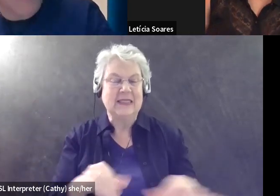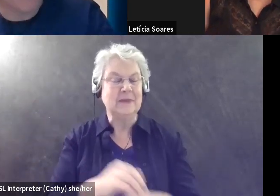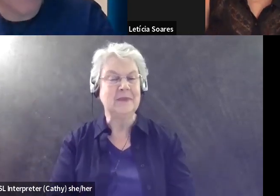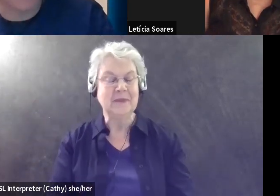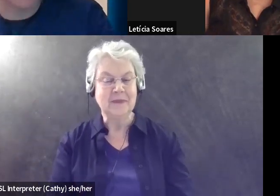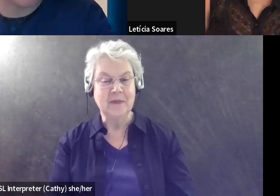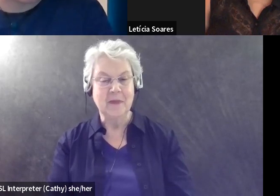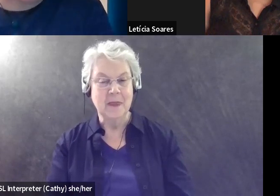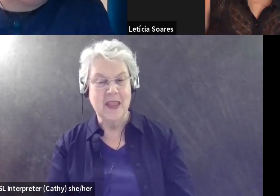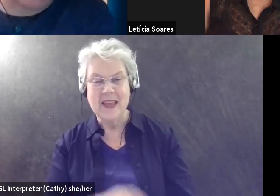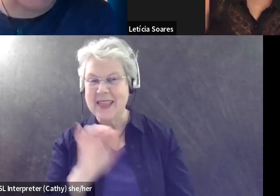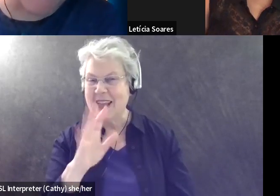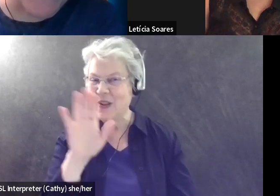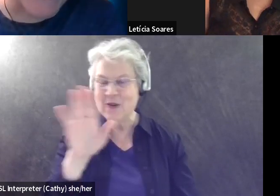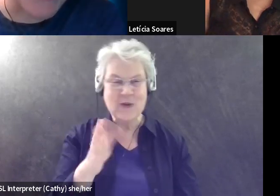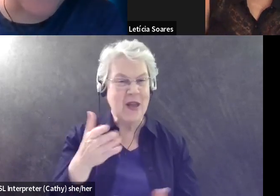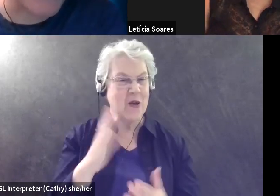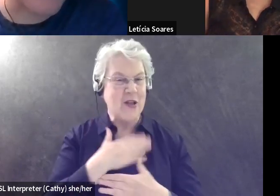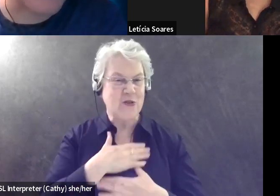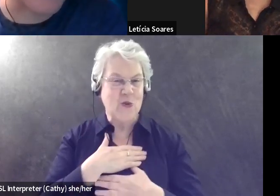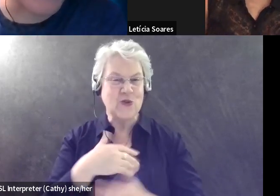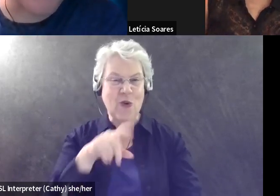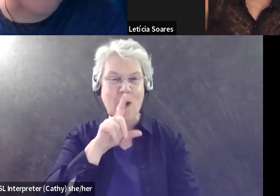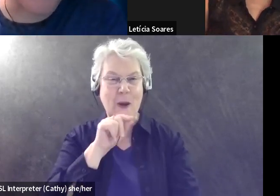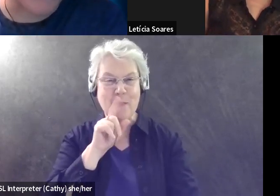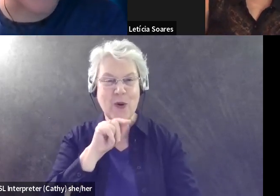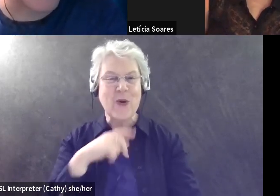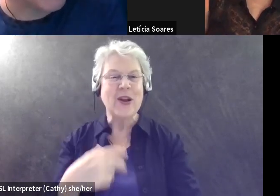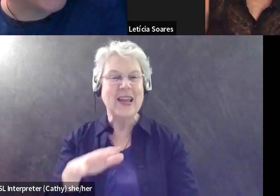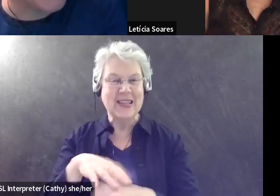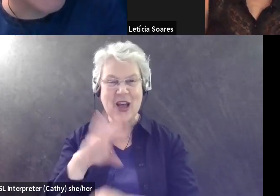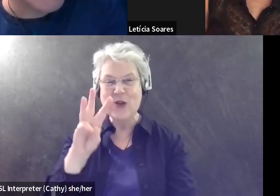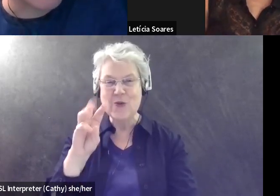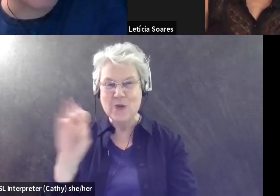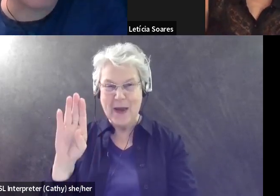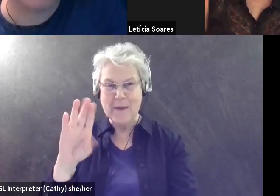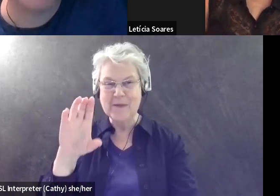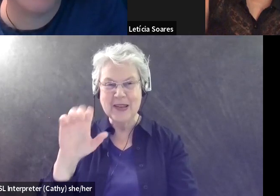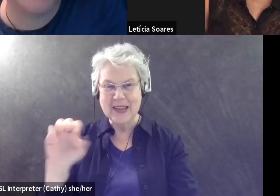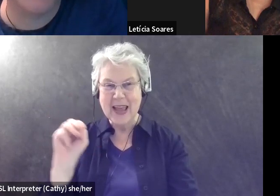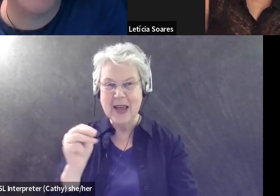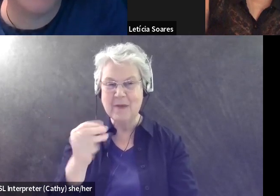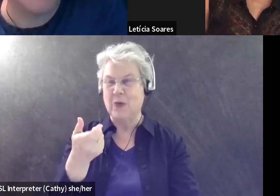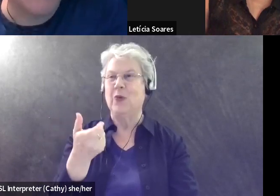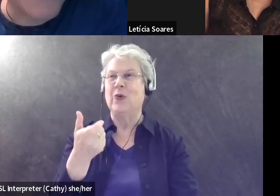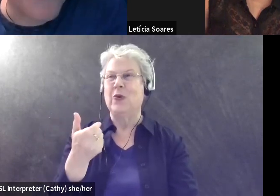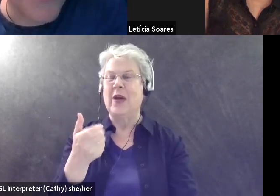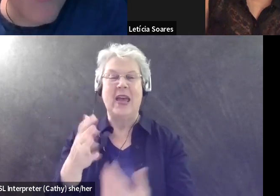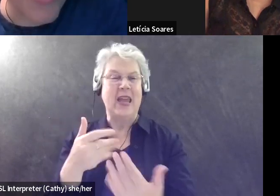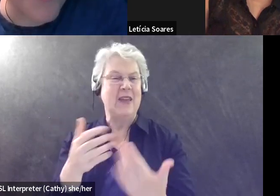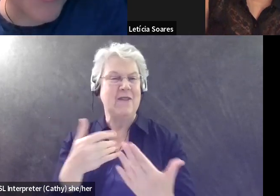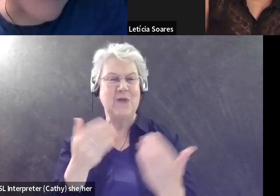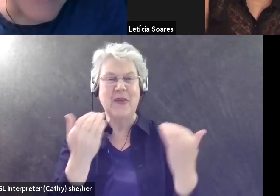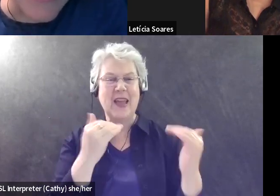Thank you. Yeah. Yeah. What a fantastic way to enjoy birds. Even, even when you're so limited